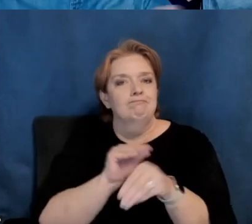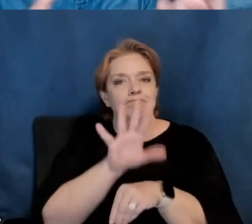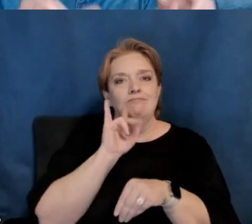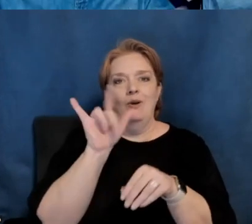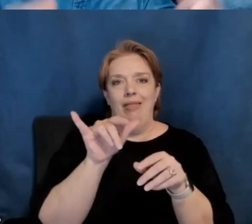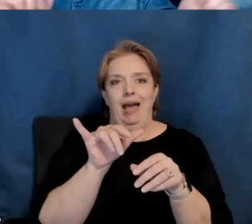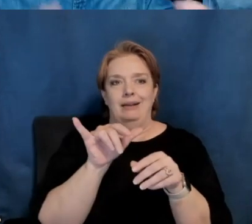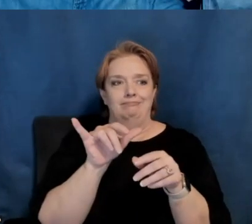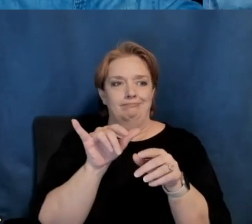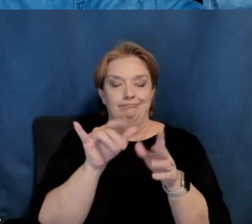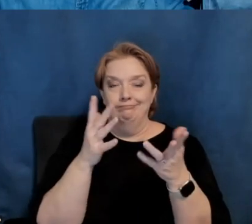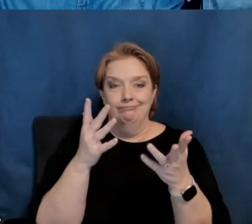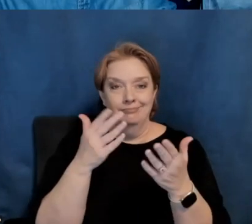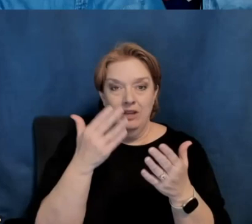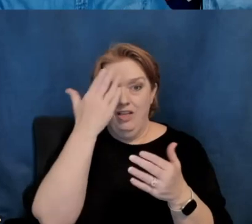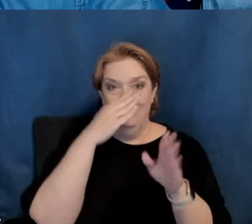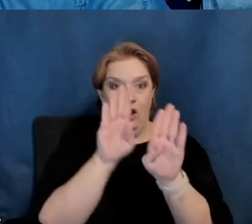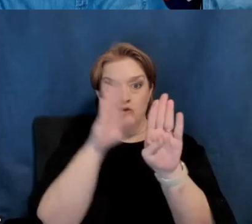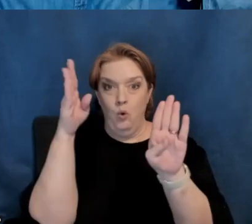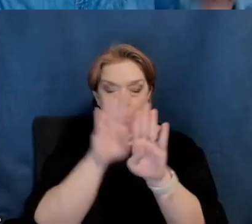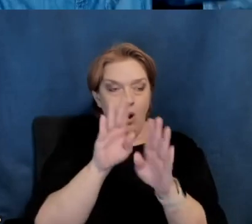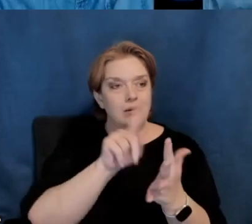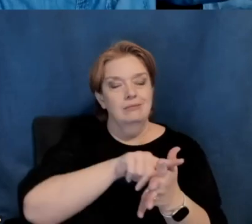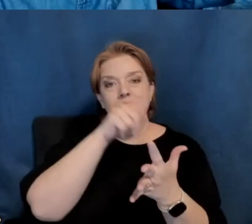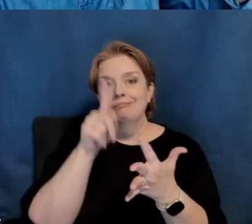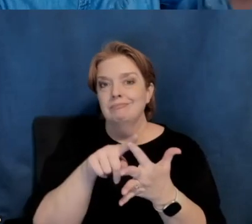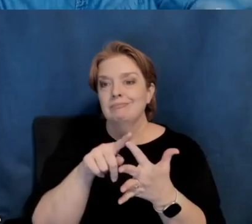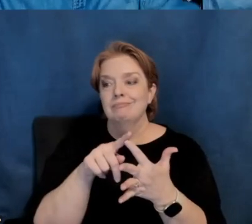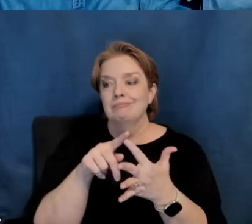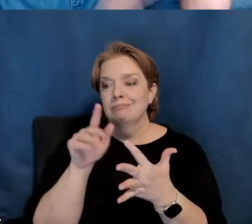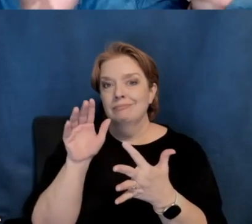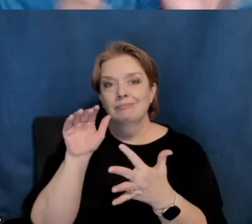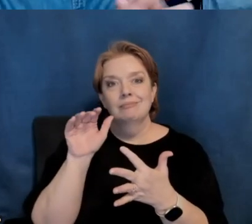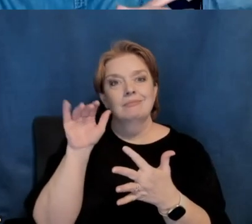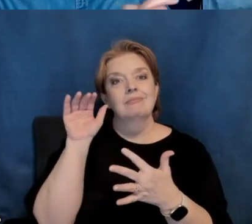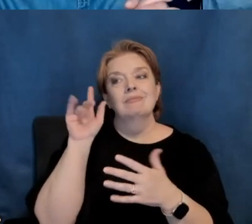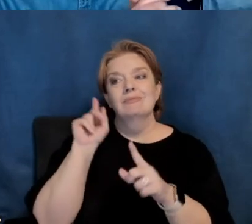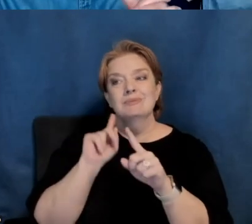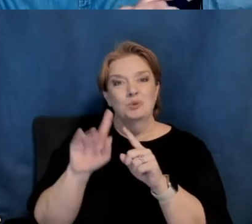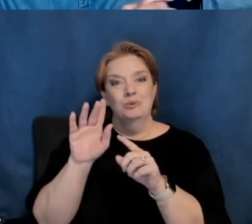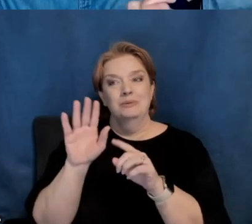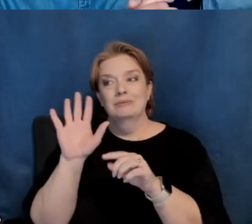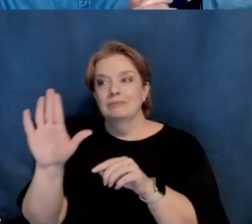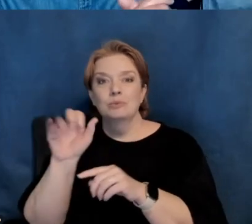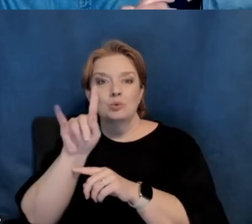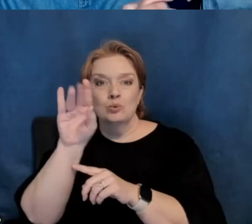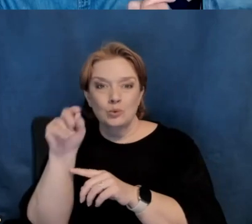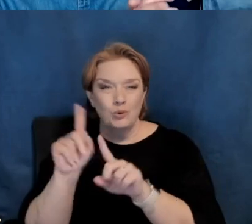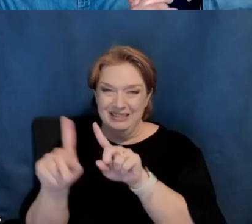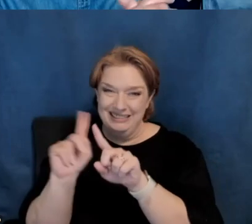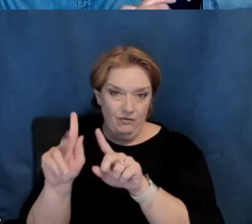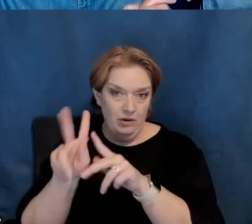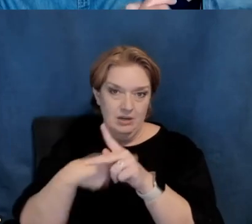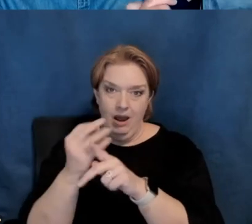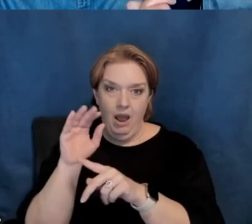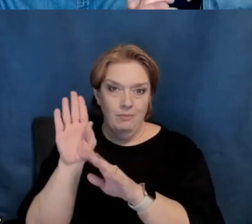you know, from the, from the latch on the front door to the, uh, latches on Alfreda's studio. They're all, uh, they're all unique. And, uh,